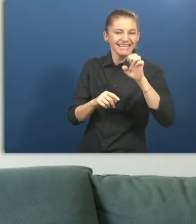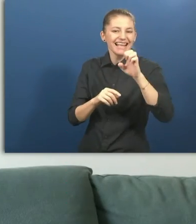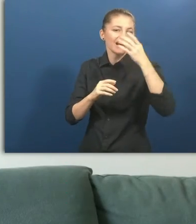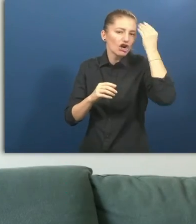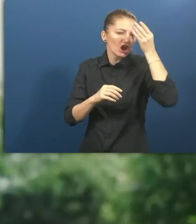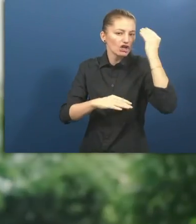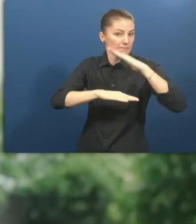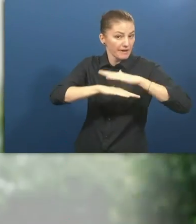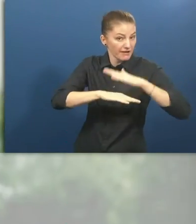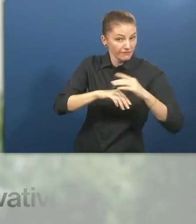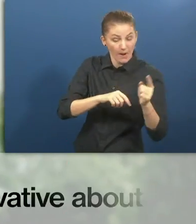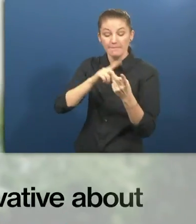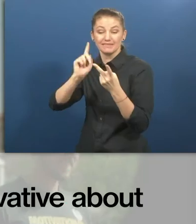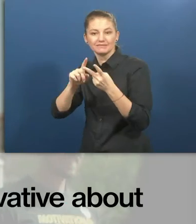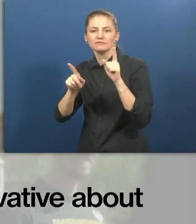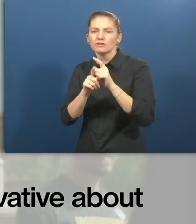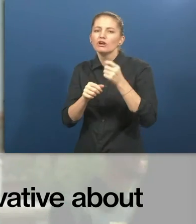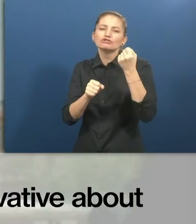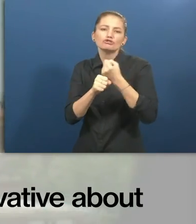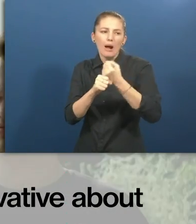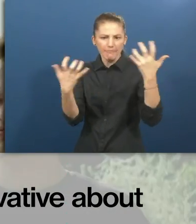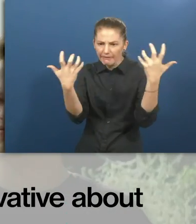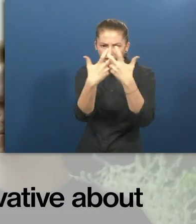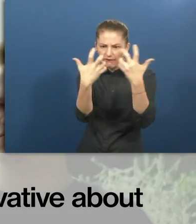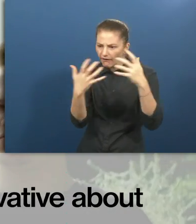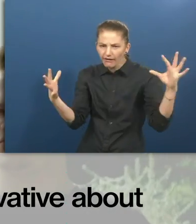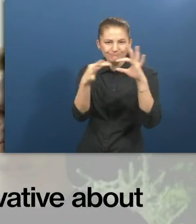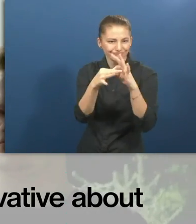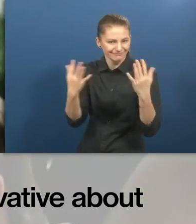matching board. What is unique and innovative about Jamba?